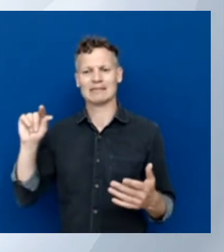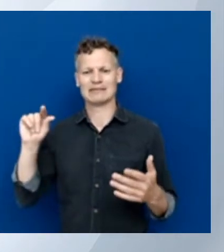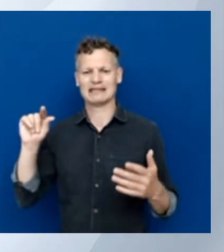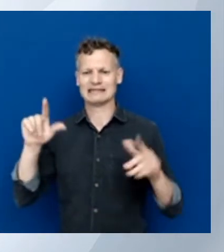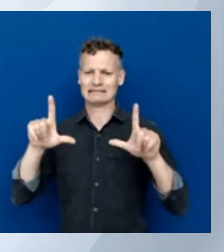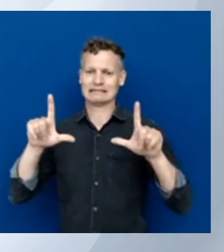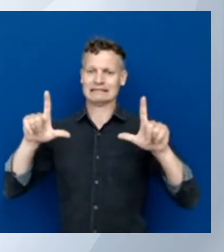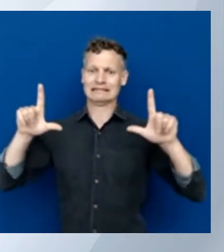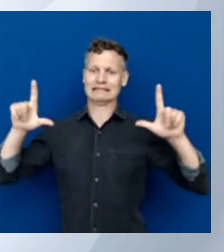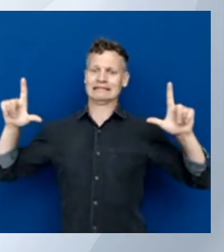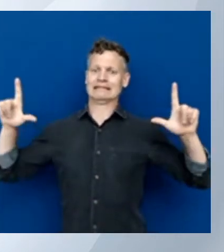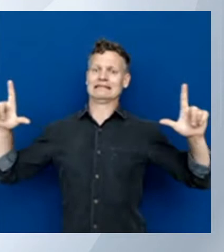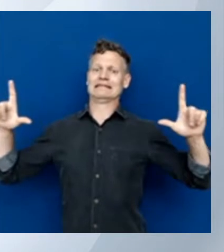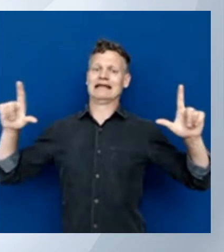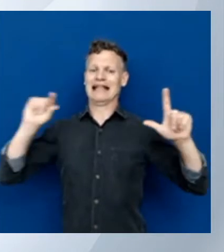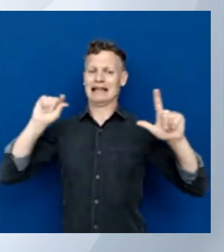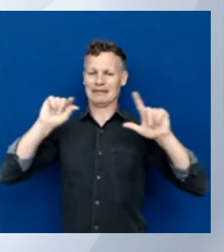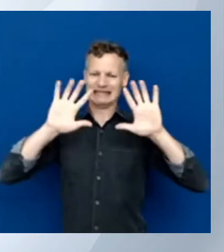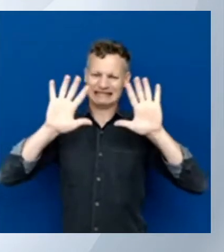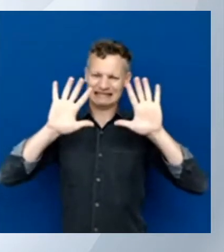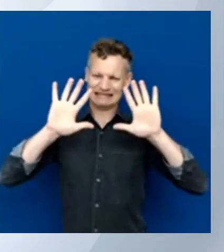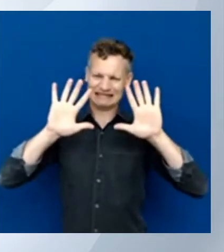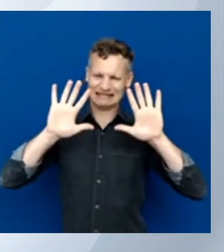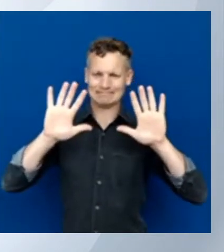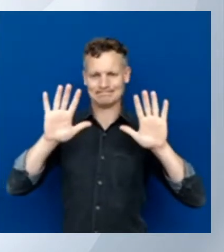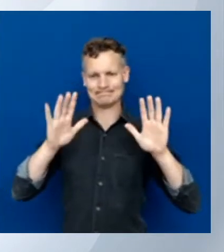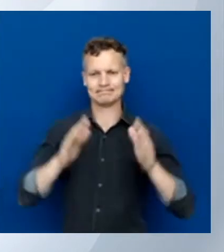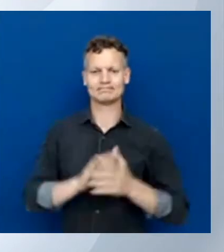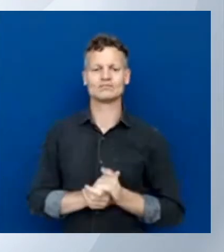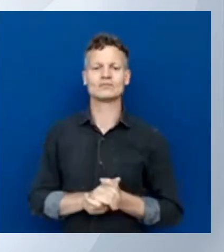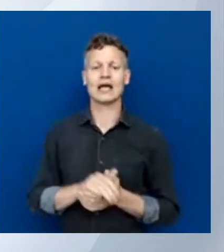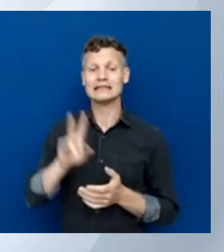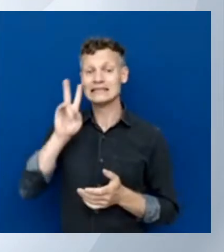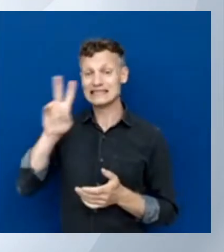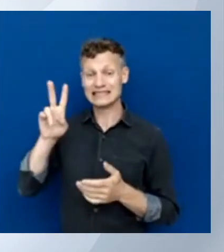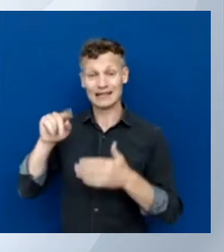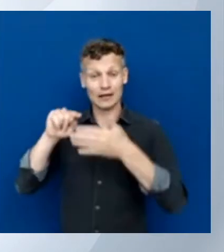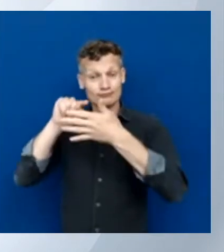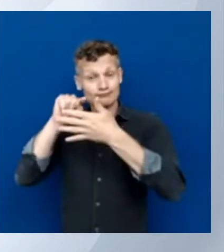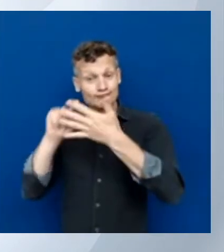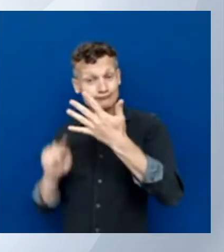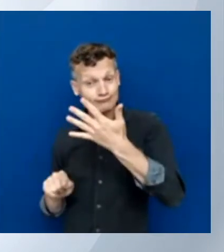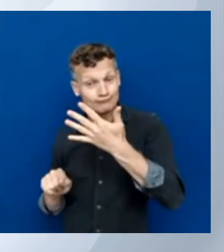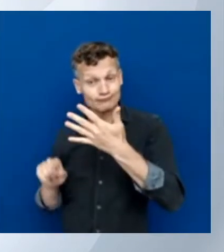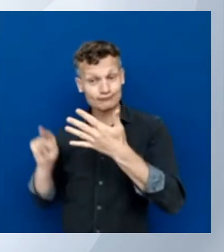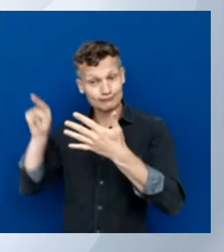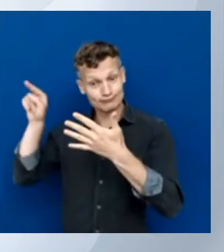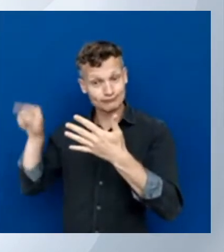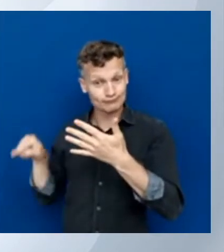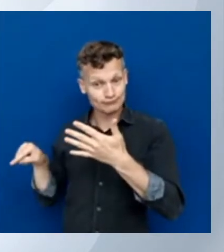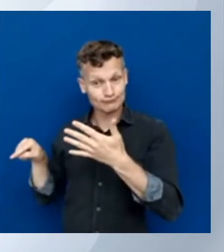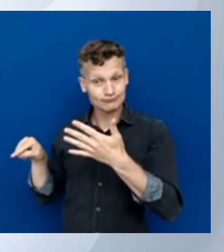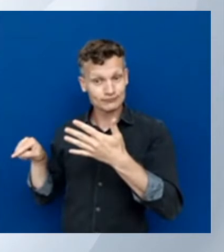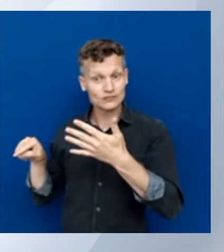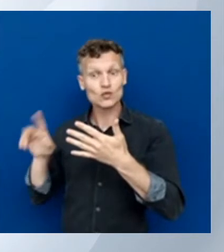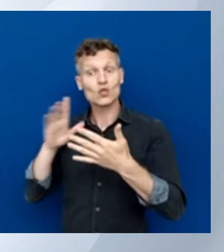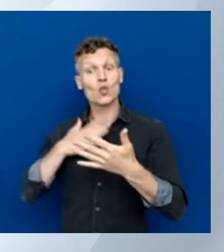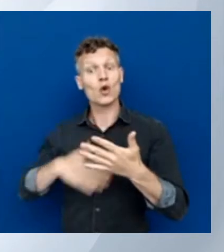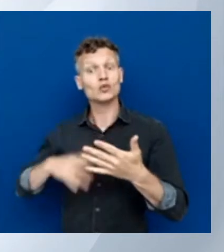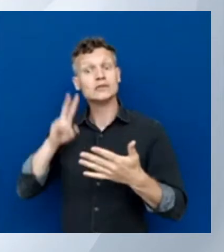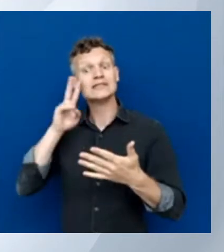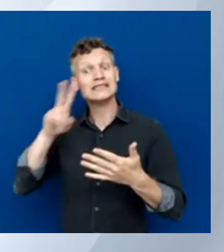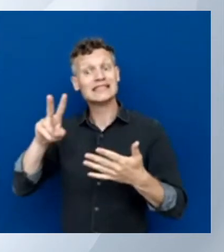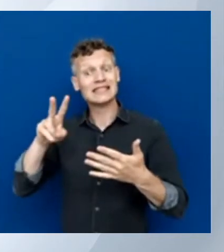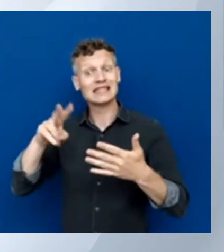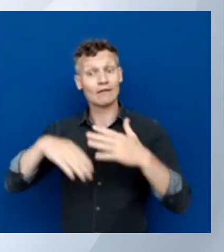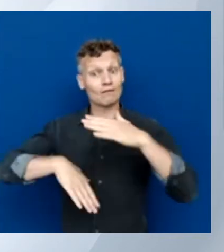So here I can see all the resources. And here's a quick little tip if you want to see the structure. You can if there's a virtual network